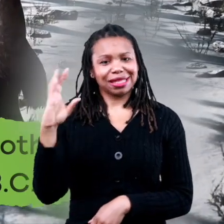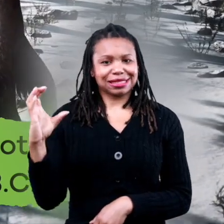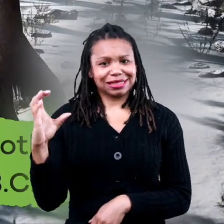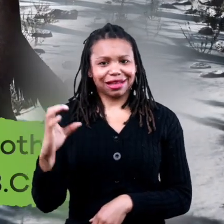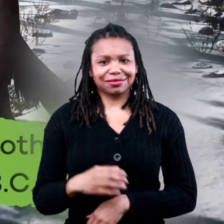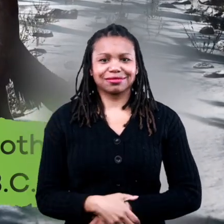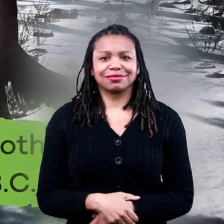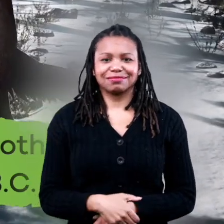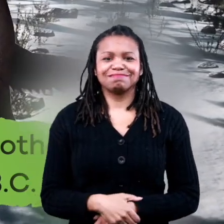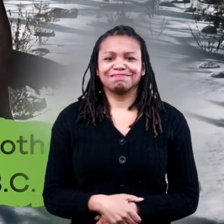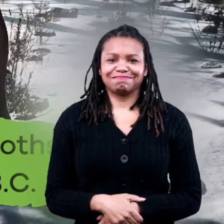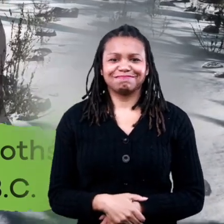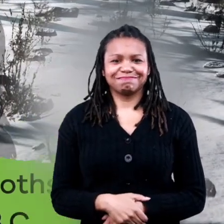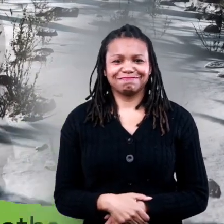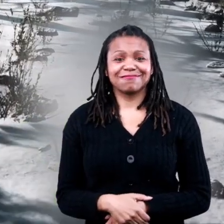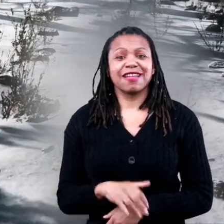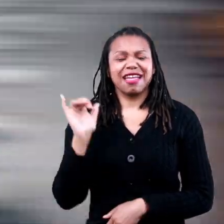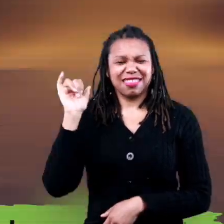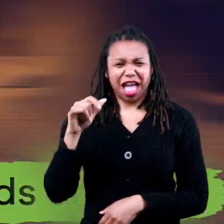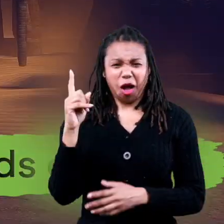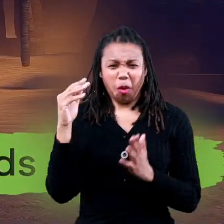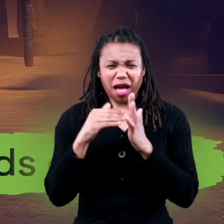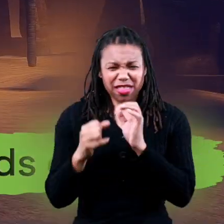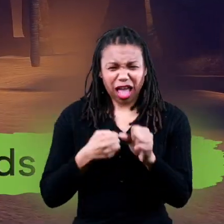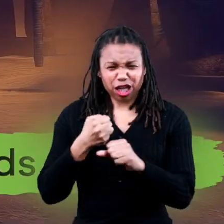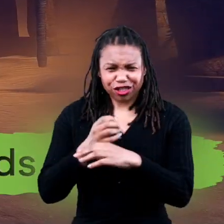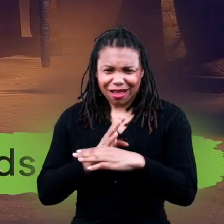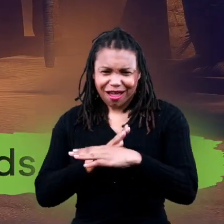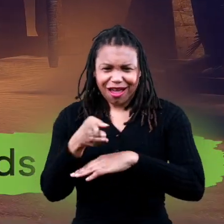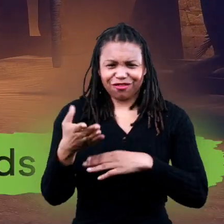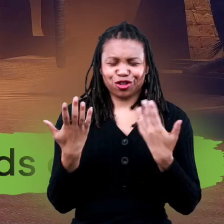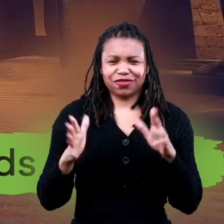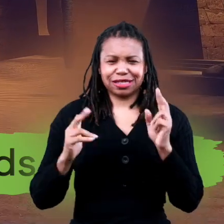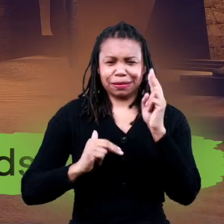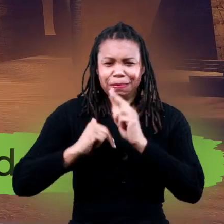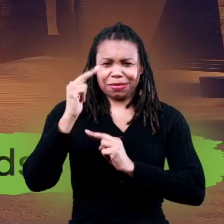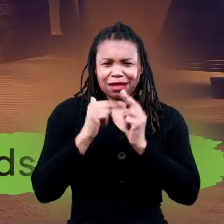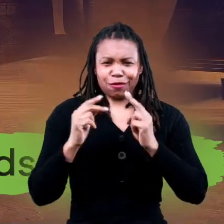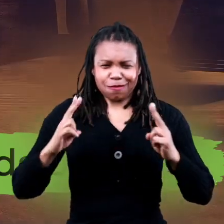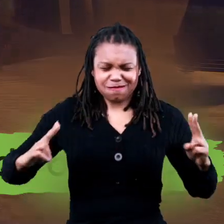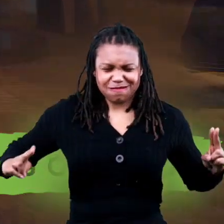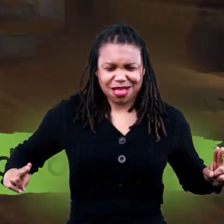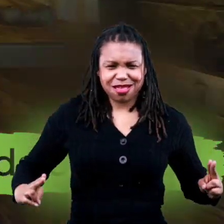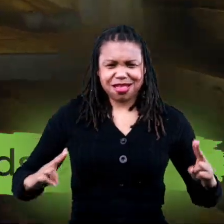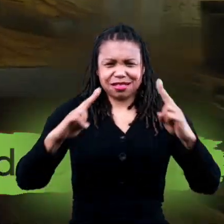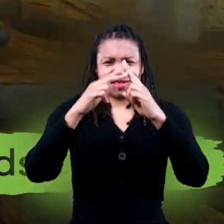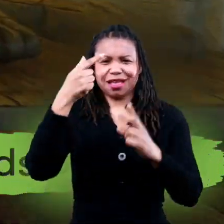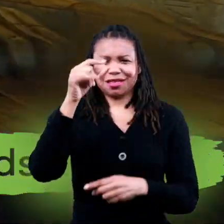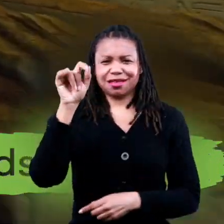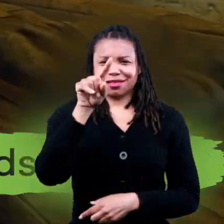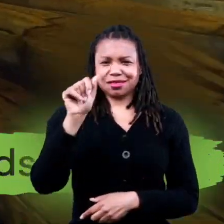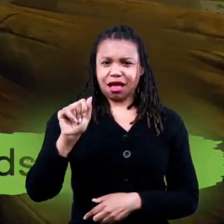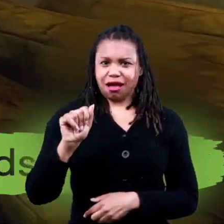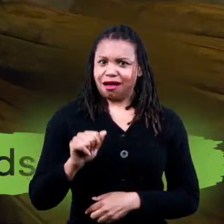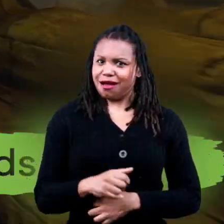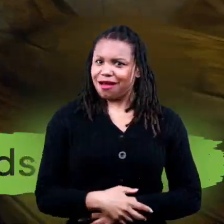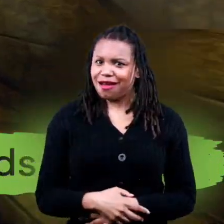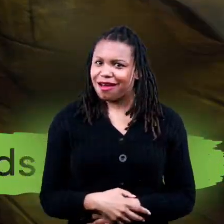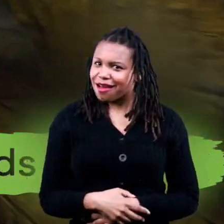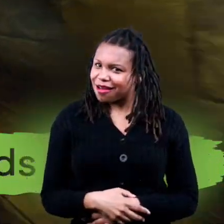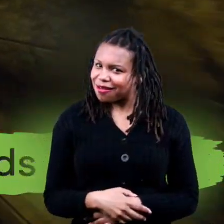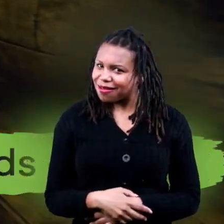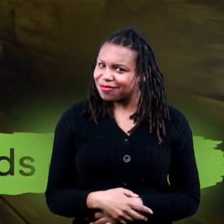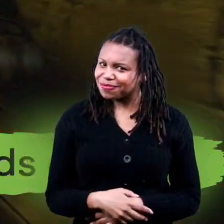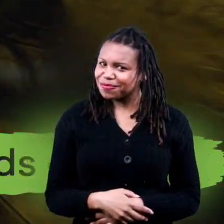1650 bc which is over a thousand years after the pyramids at giza were